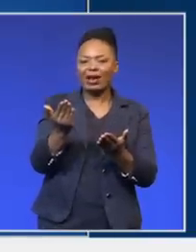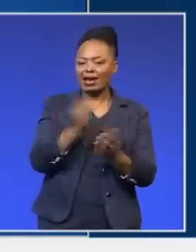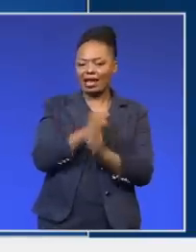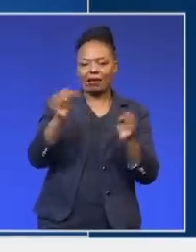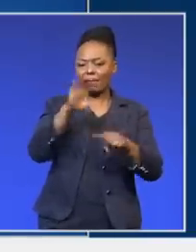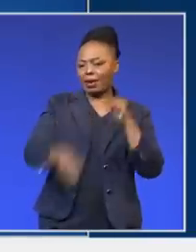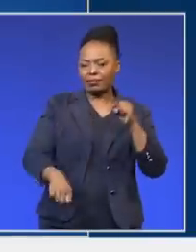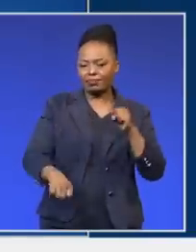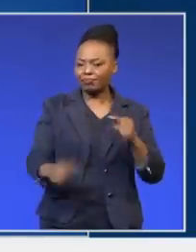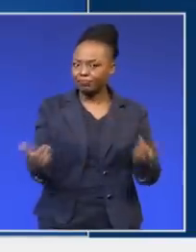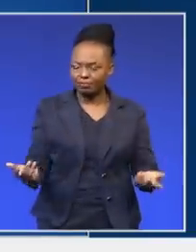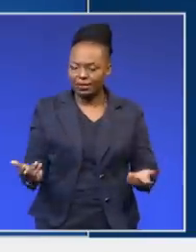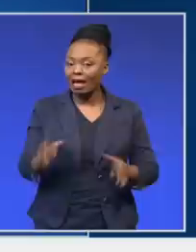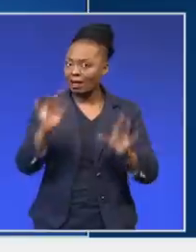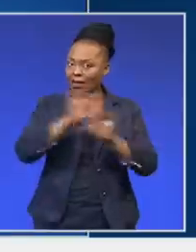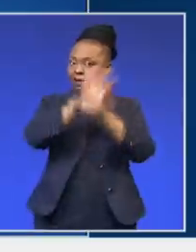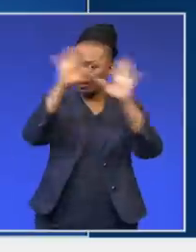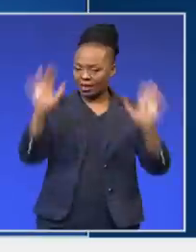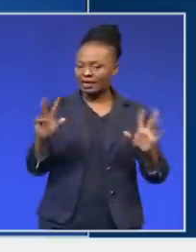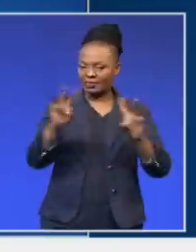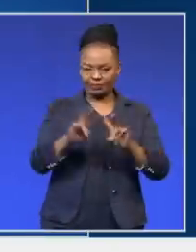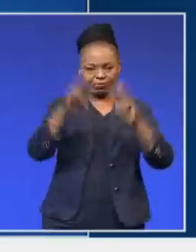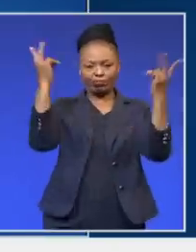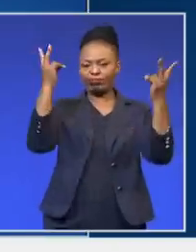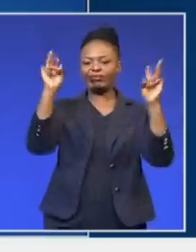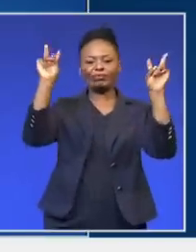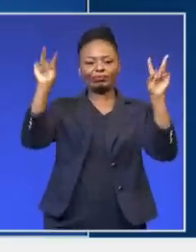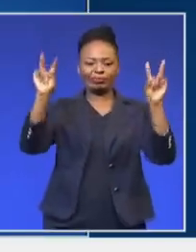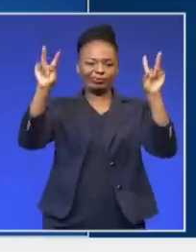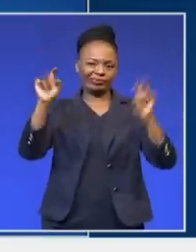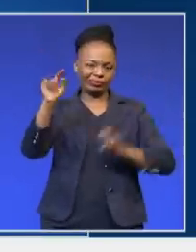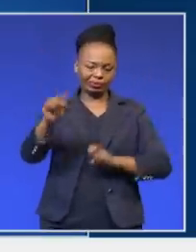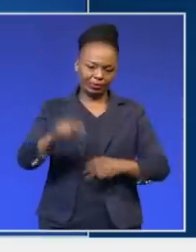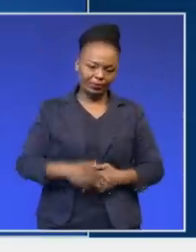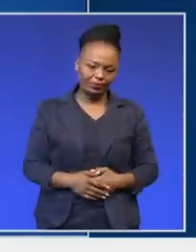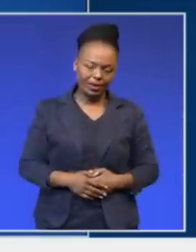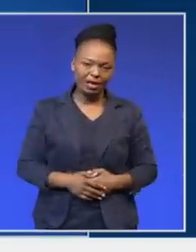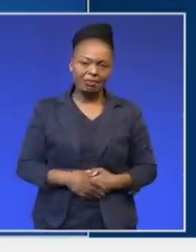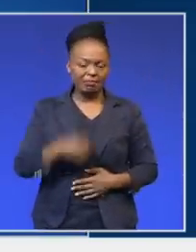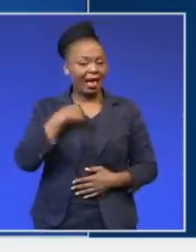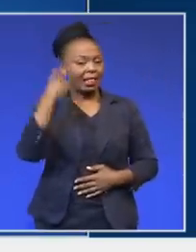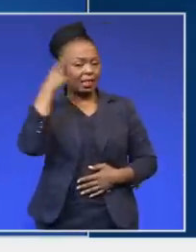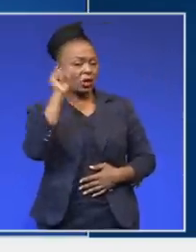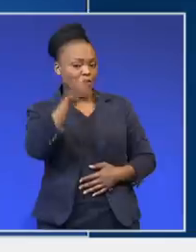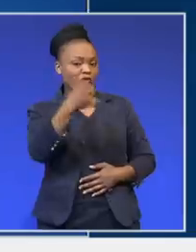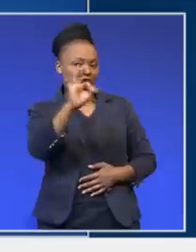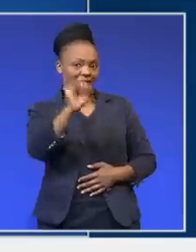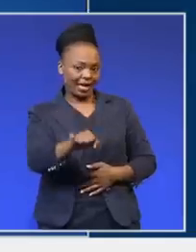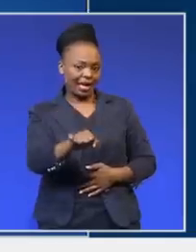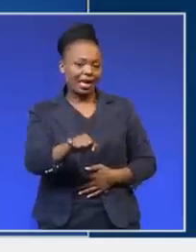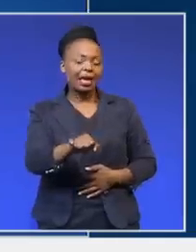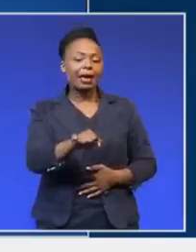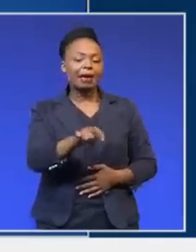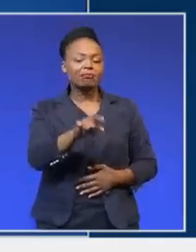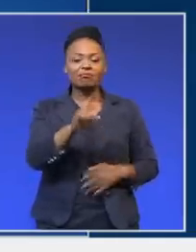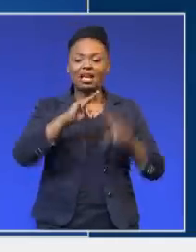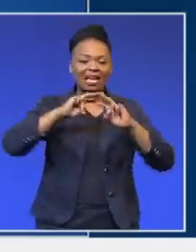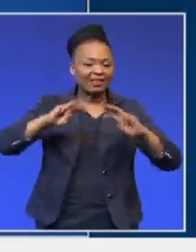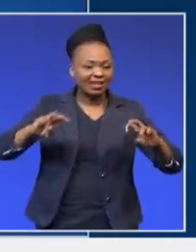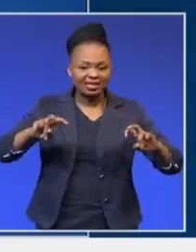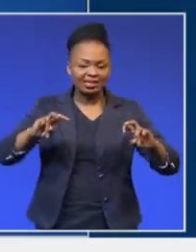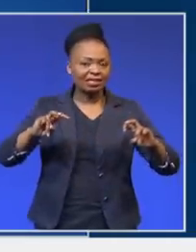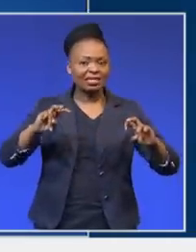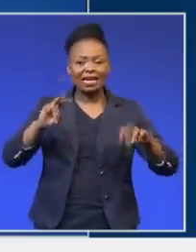so, clearly that is quite a different thing. I think you are quite correct. No investigation is